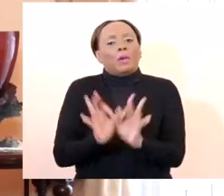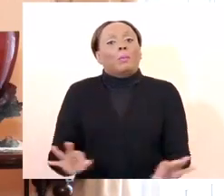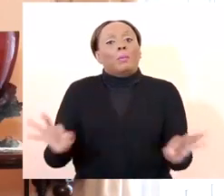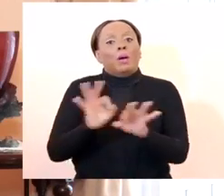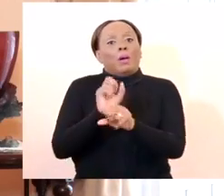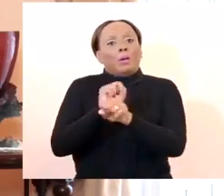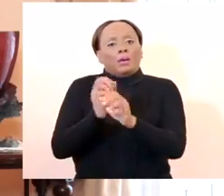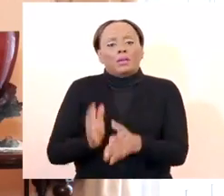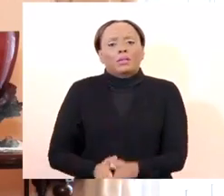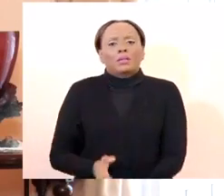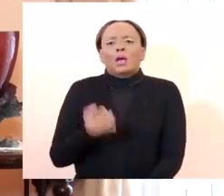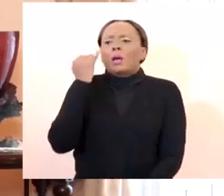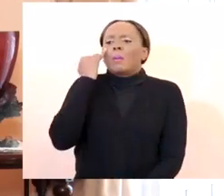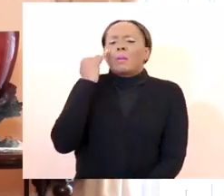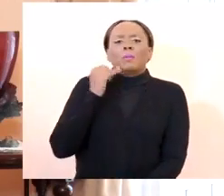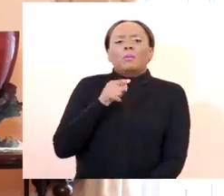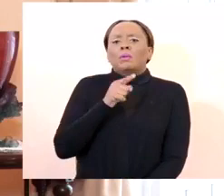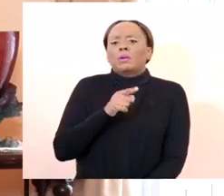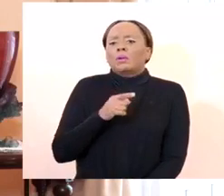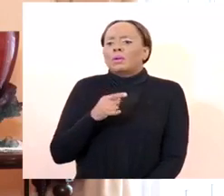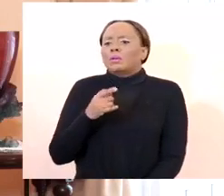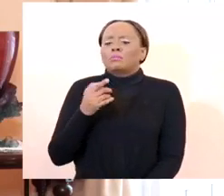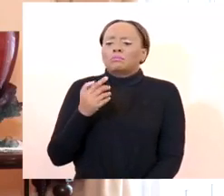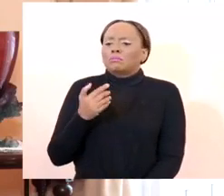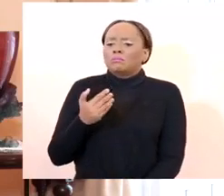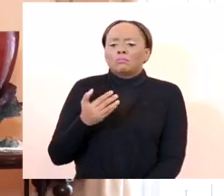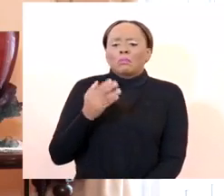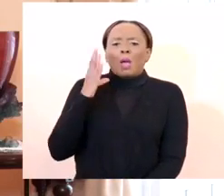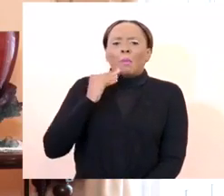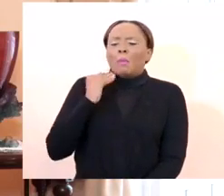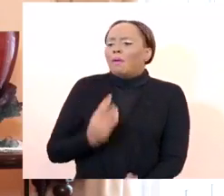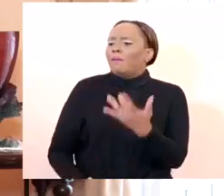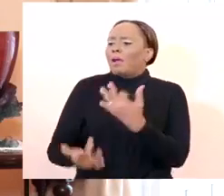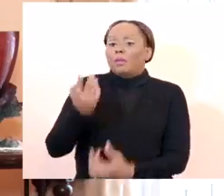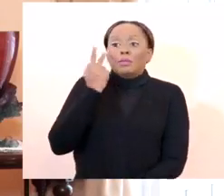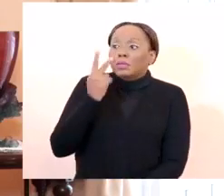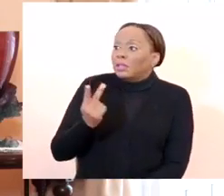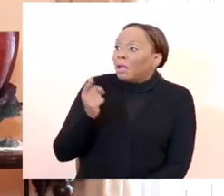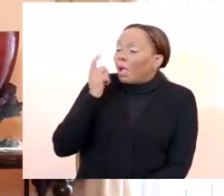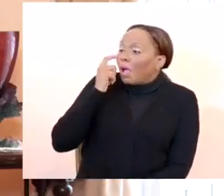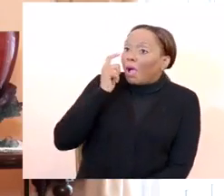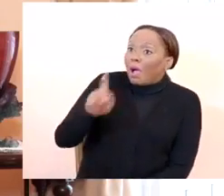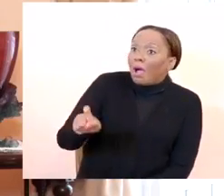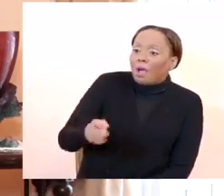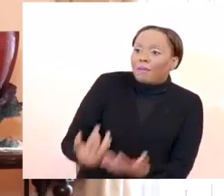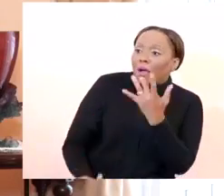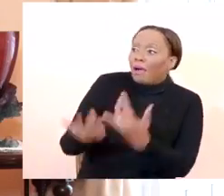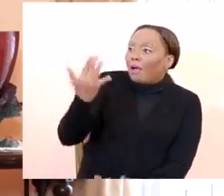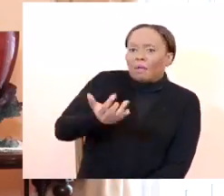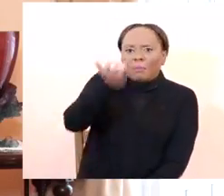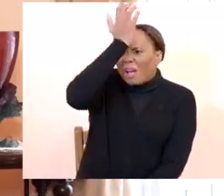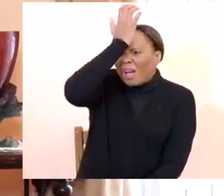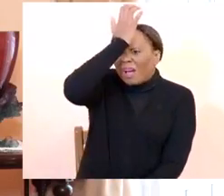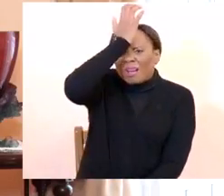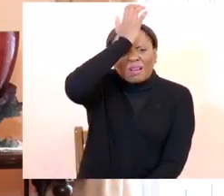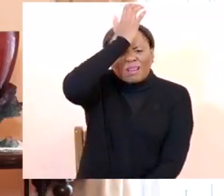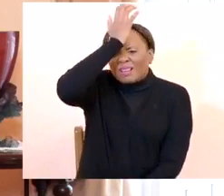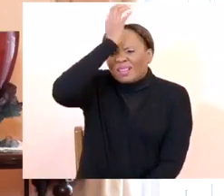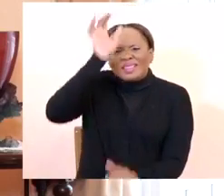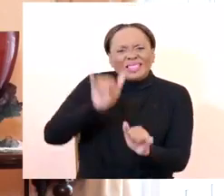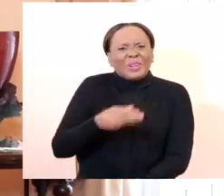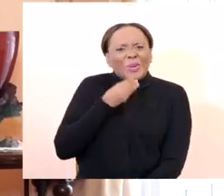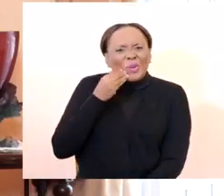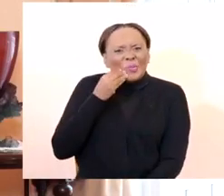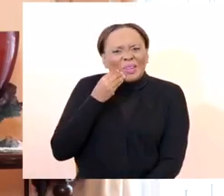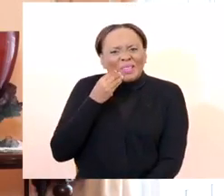they could call the fire department and hear that it was closed because those individuals were at home during this lockdown. So, at the